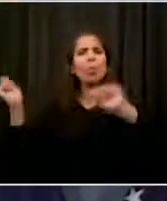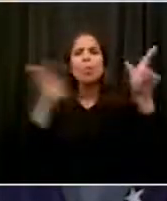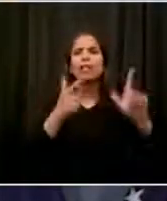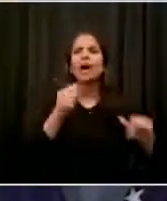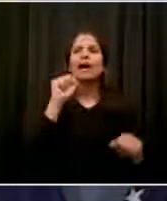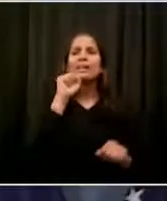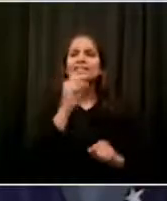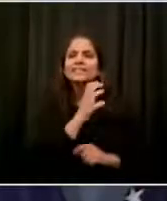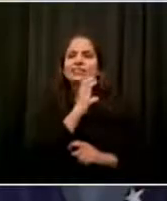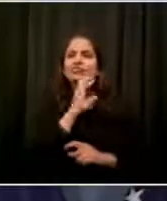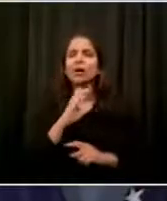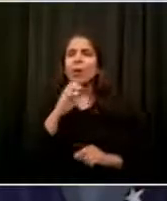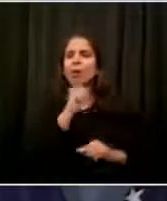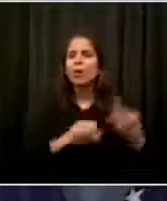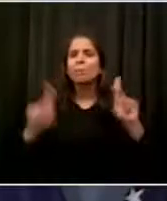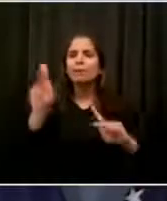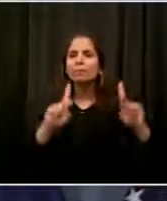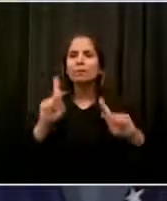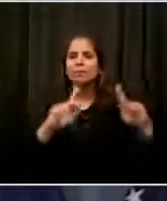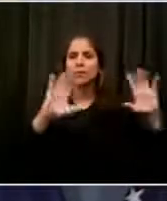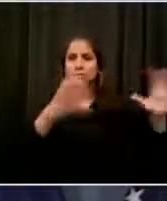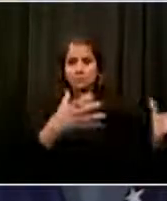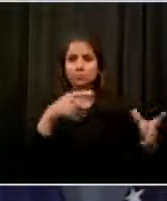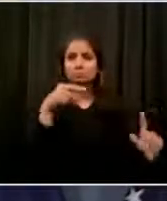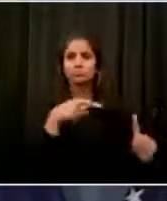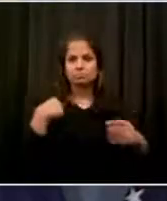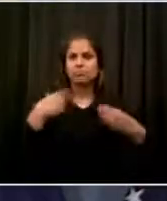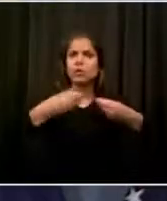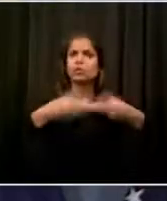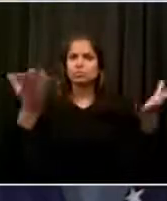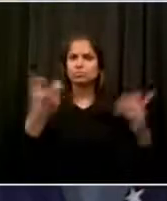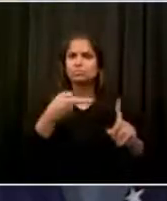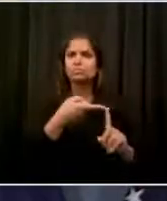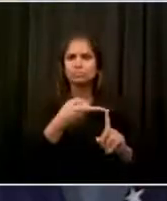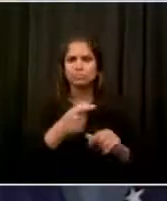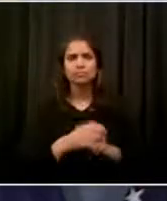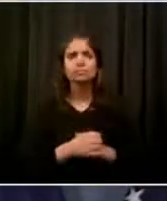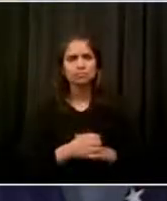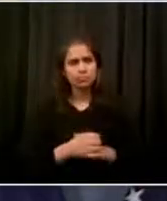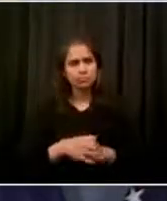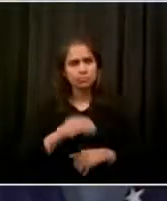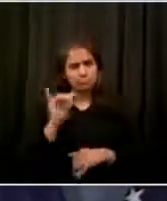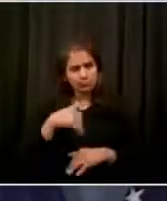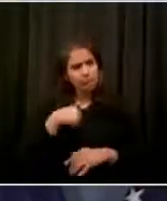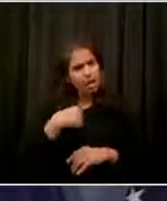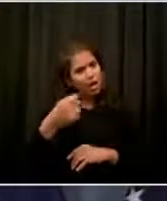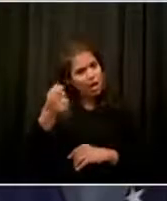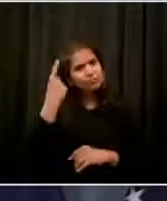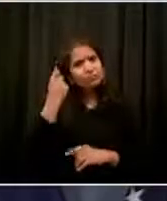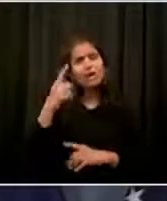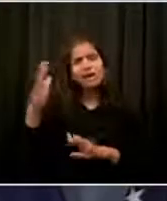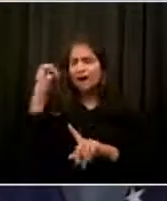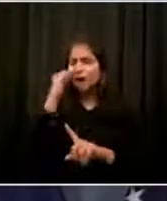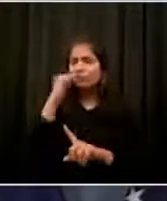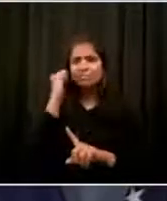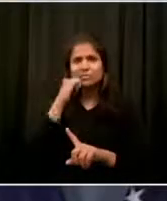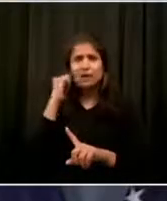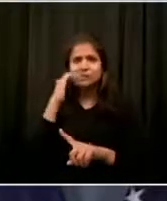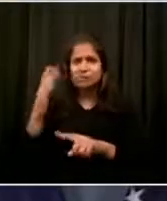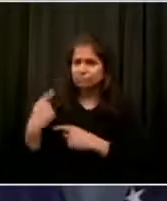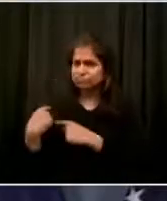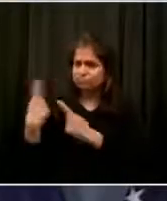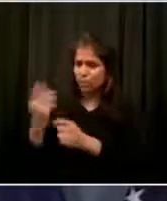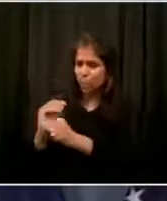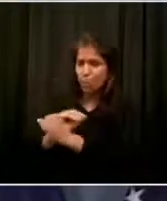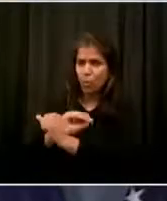we've had to with the coronavirus. No two days have been the same, to say the least. We've had to always guard against the possibility that coronavirus was not